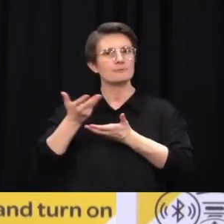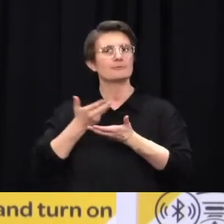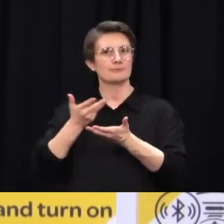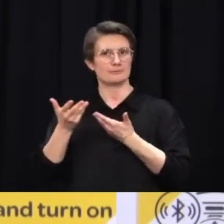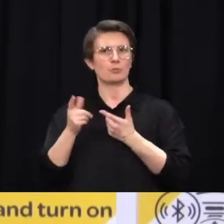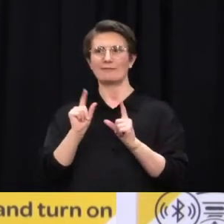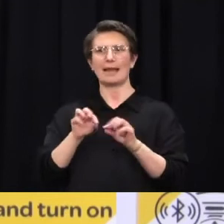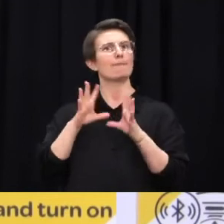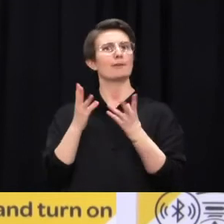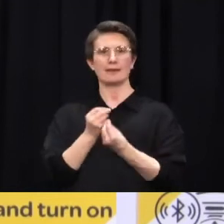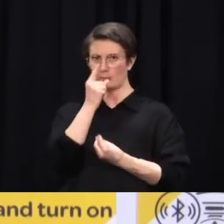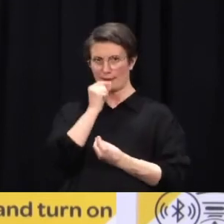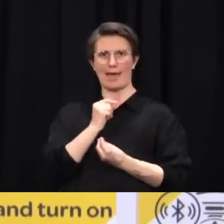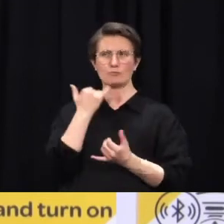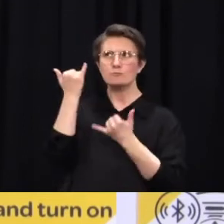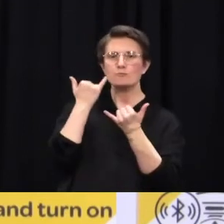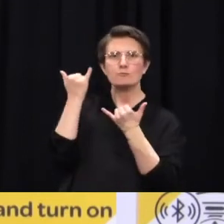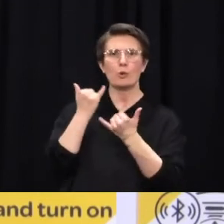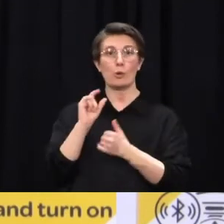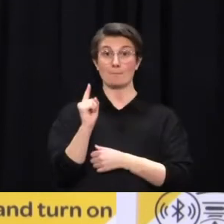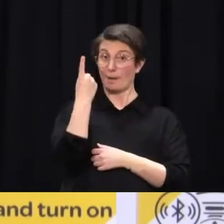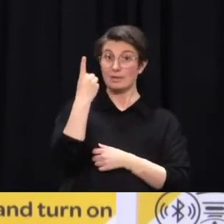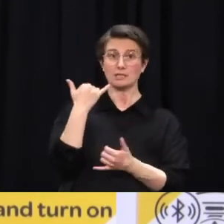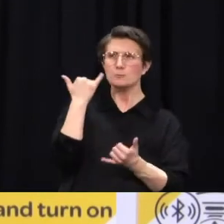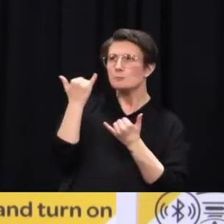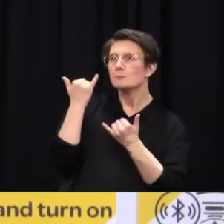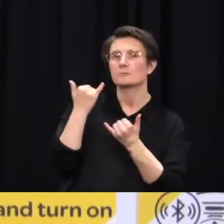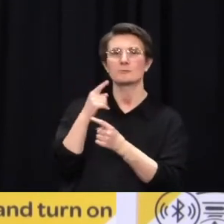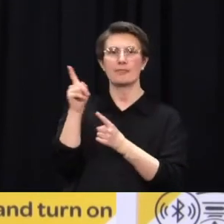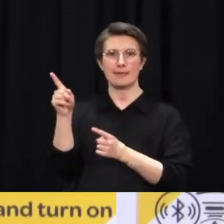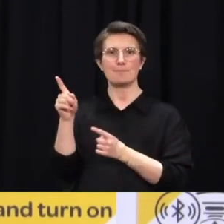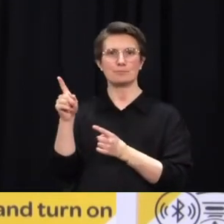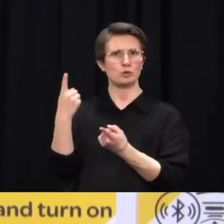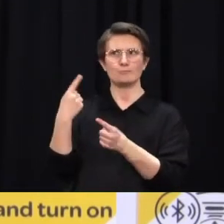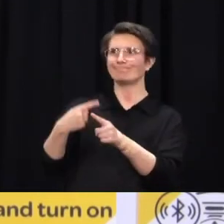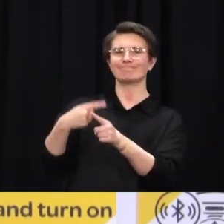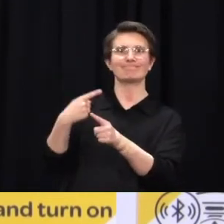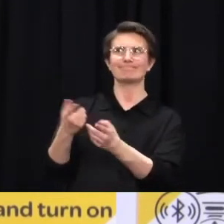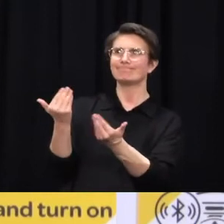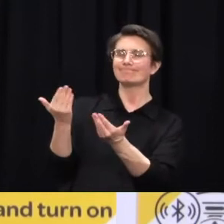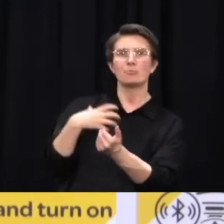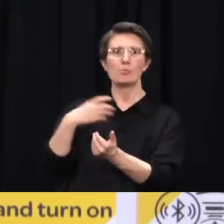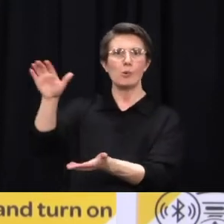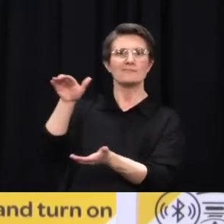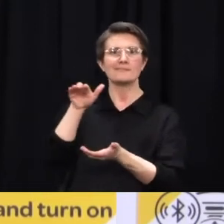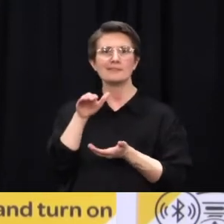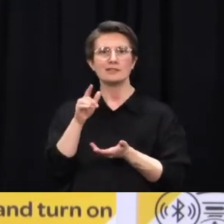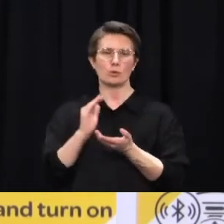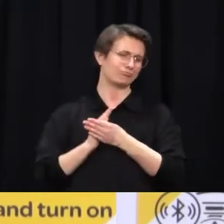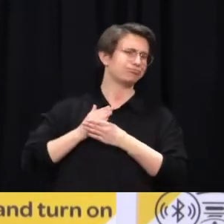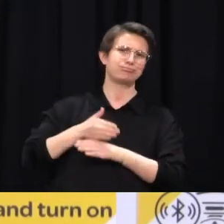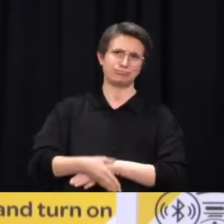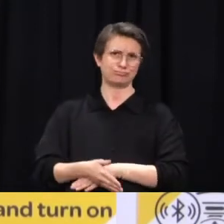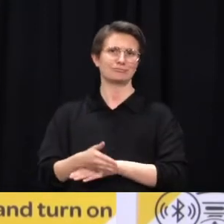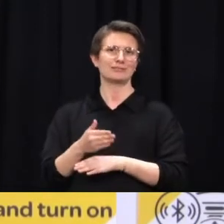with the Chief Executive of Pfizer on several occasions to see if we can speed up our deliveries. There has been a lot of effort that has gone into that. Ultimately, we're